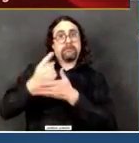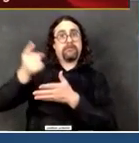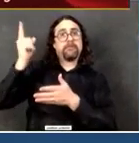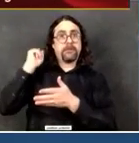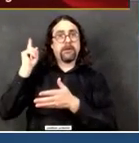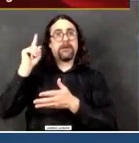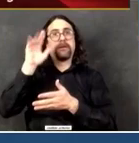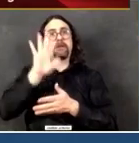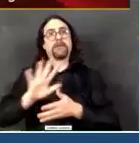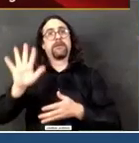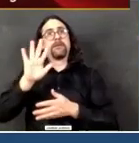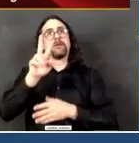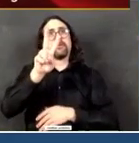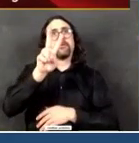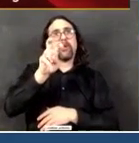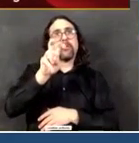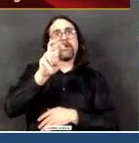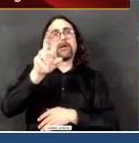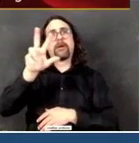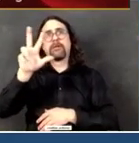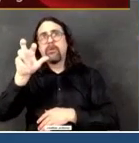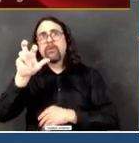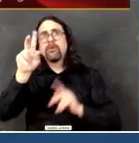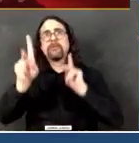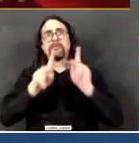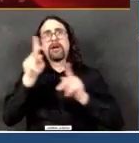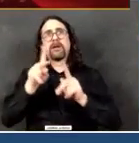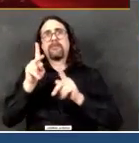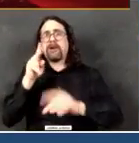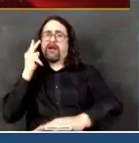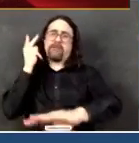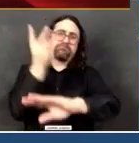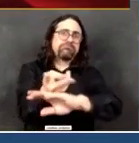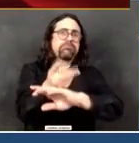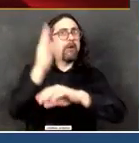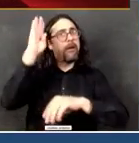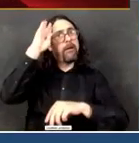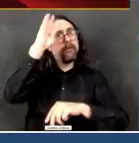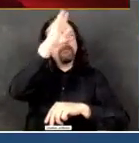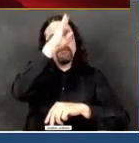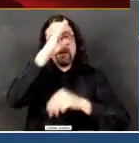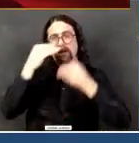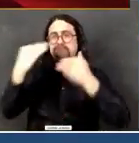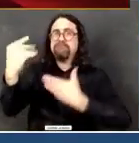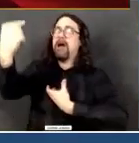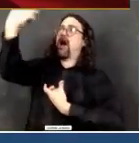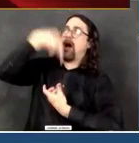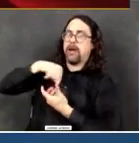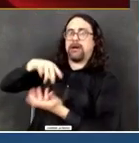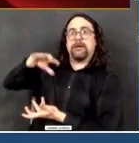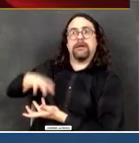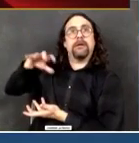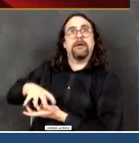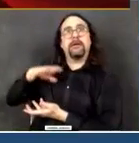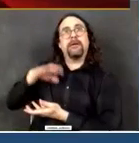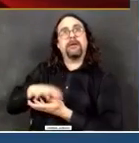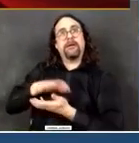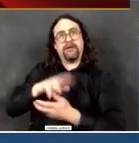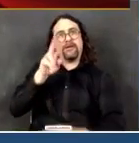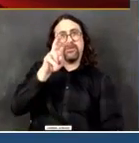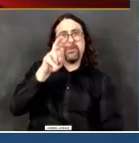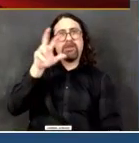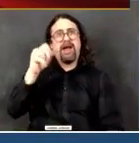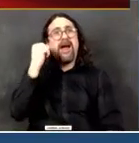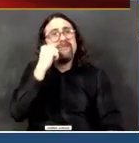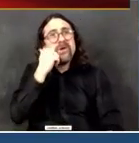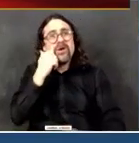Every day, 200 or 300 more than the day before. We thought that was even going to go up more. And then by Wednesday, we were able to say, no, in fact,